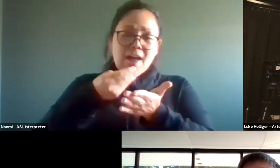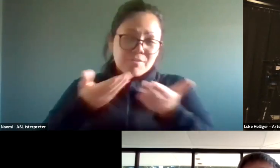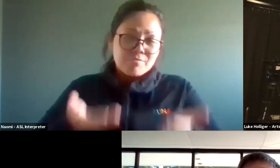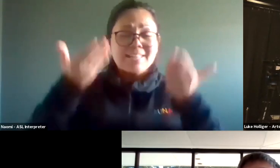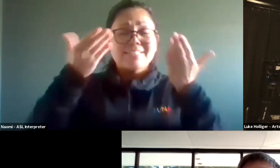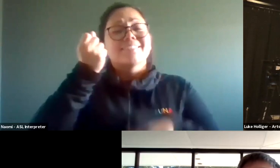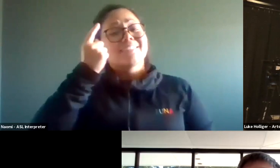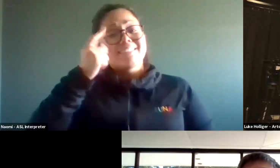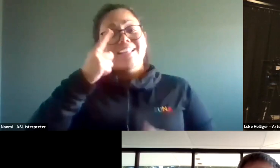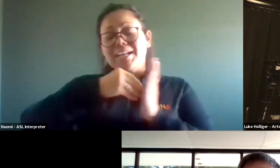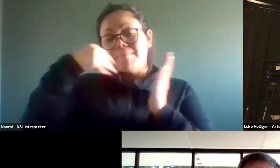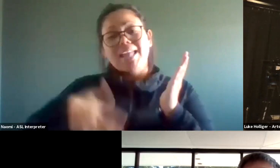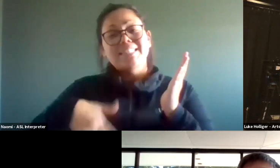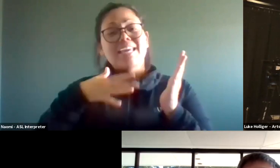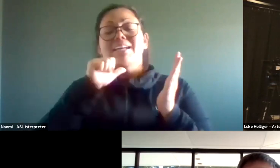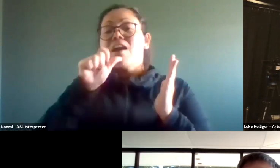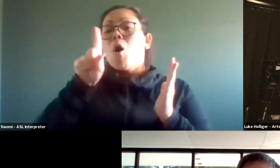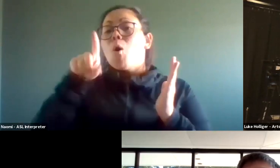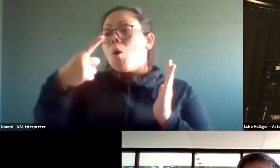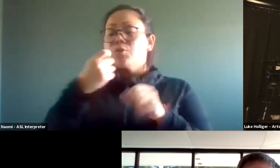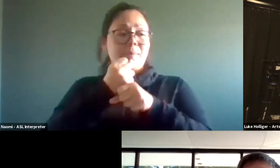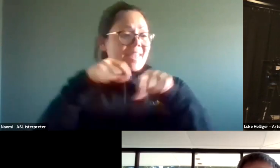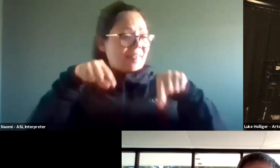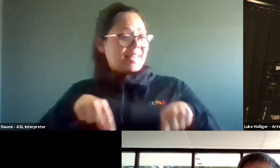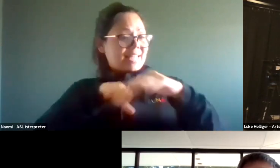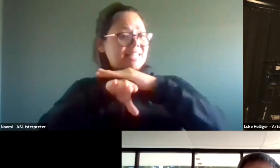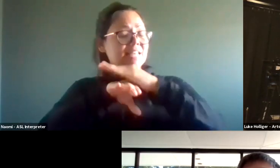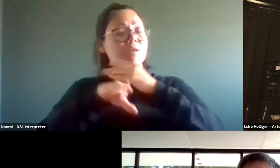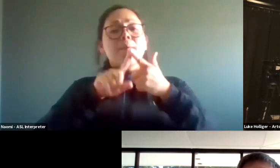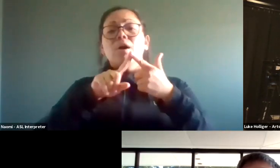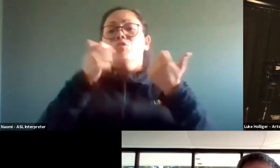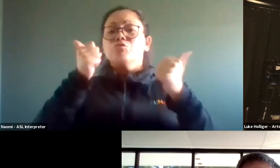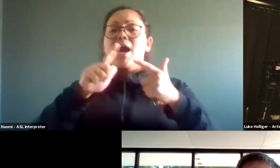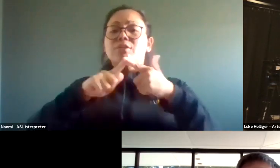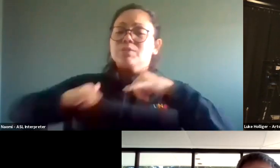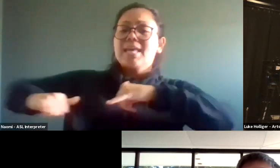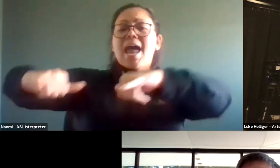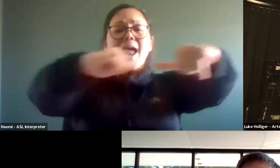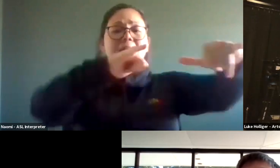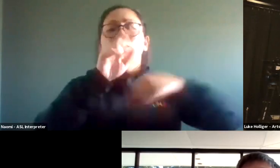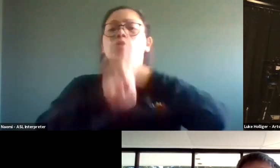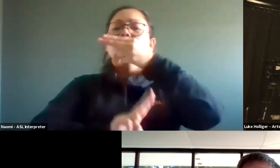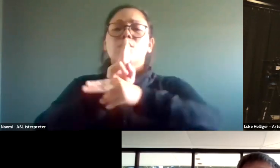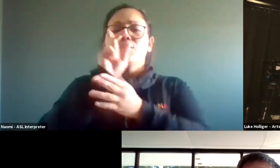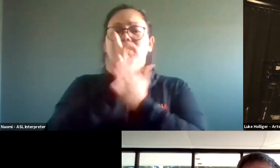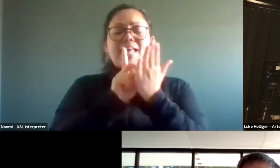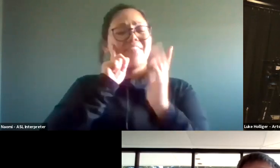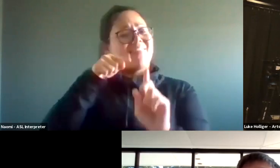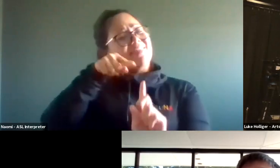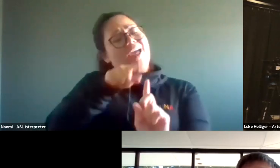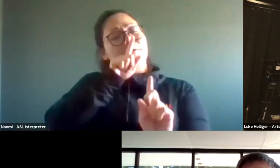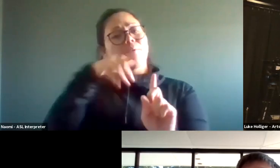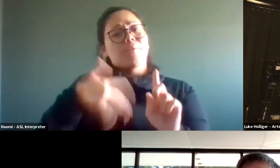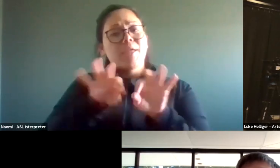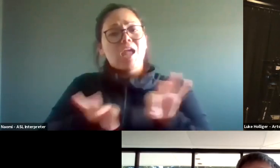to, to not just make the space accessible, but to move into the world of universal design. And I think that's the important part of what we're